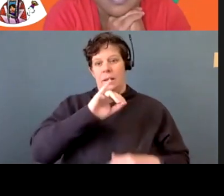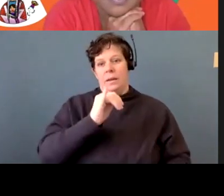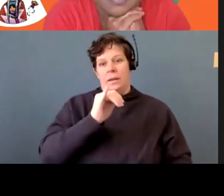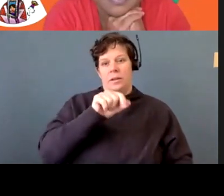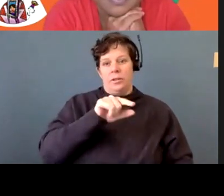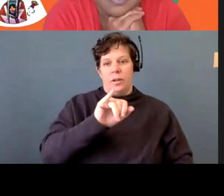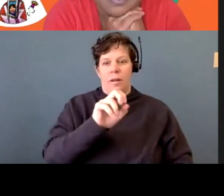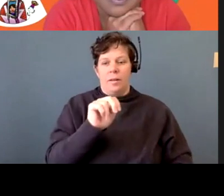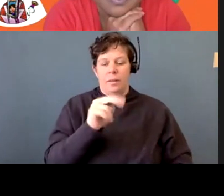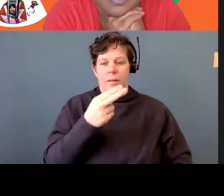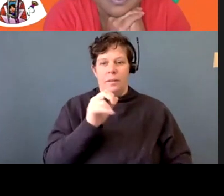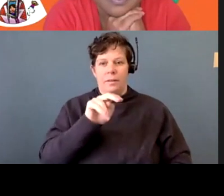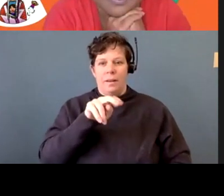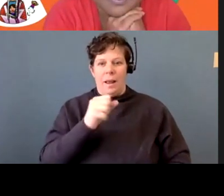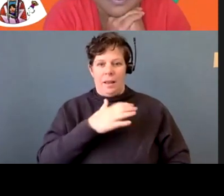co-worker.